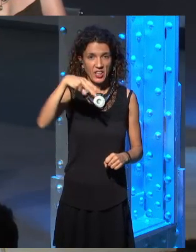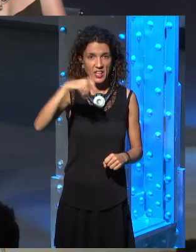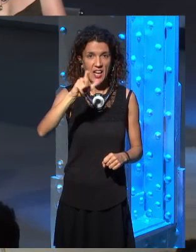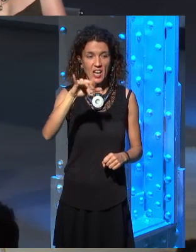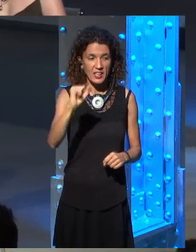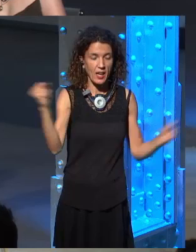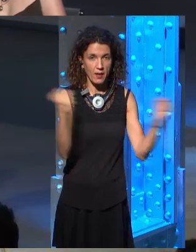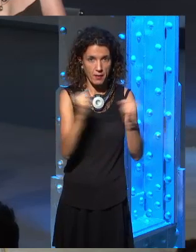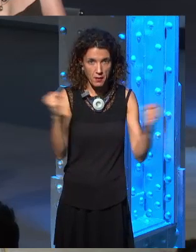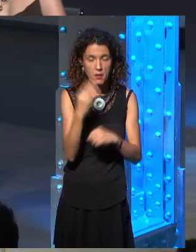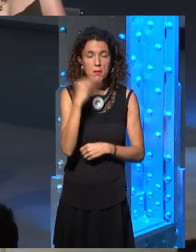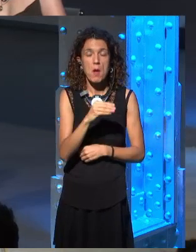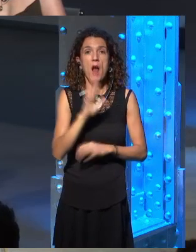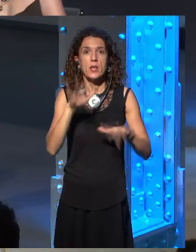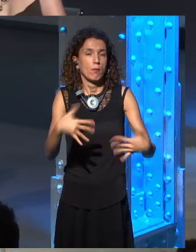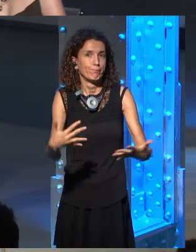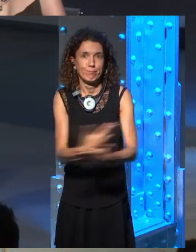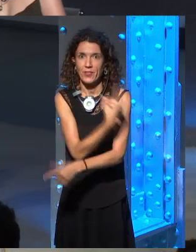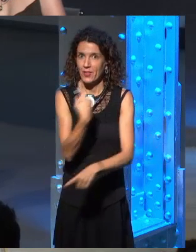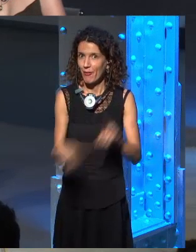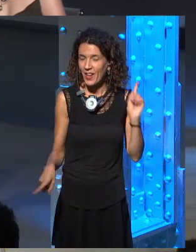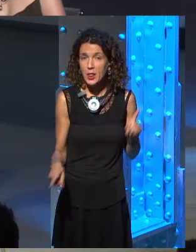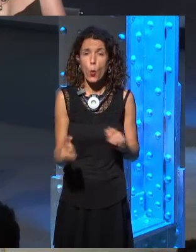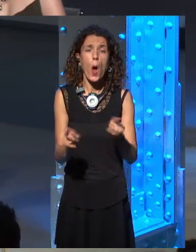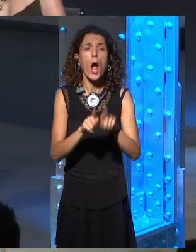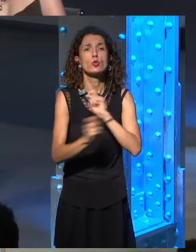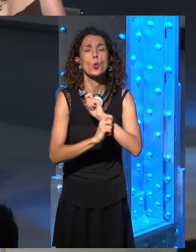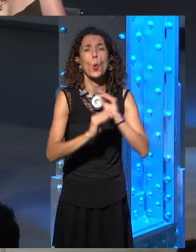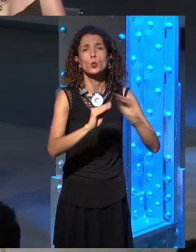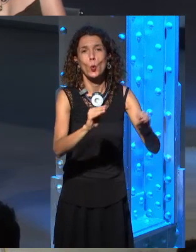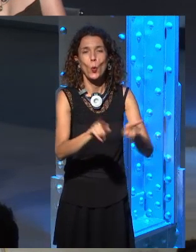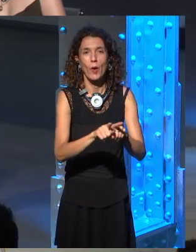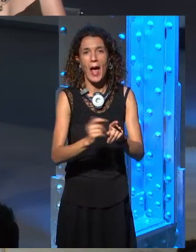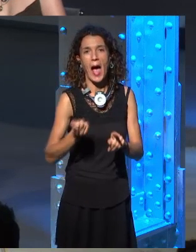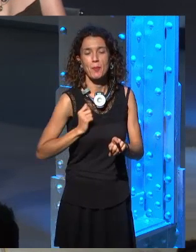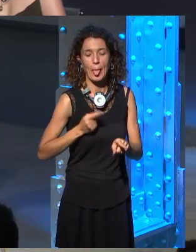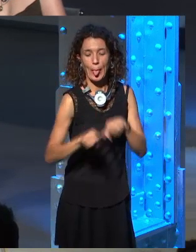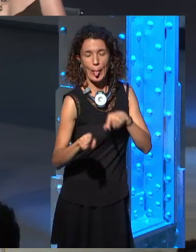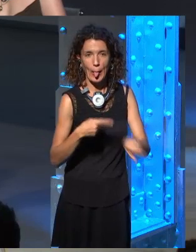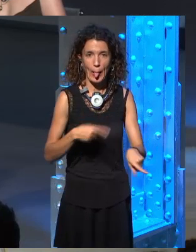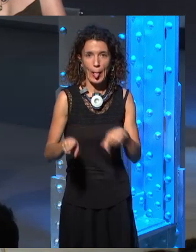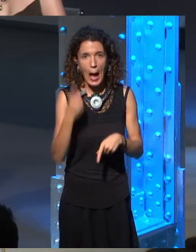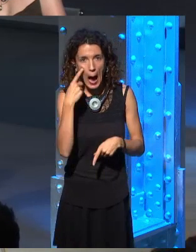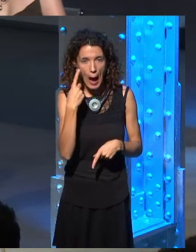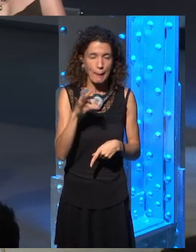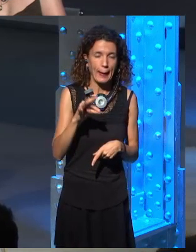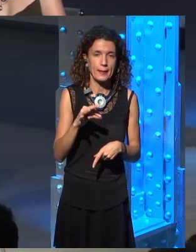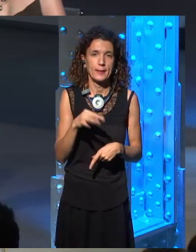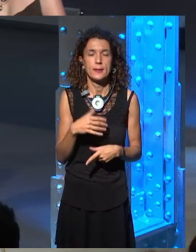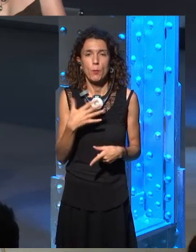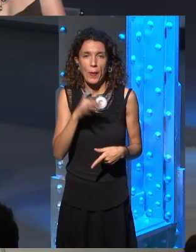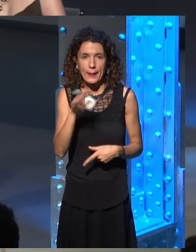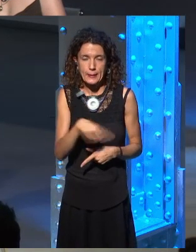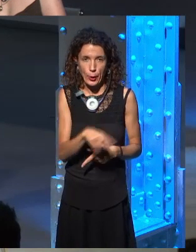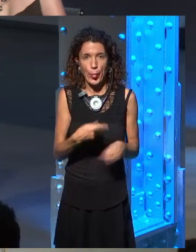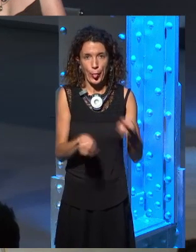So you can speculate, okay, this is how the story is going to go based on this. I have a lot of ideas of how it could go, but I also know